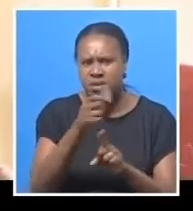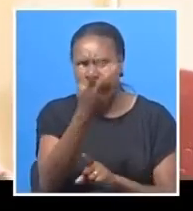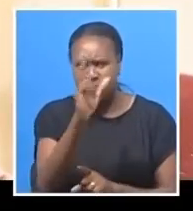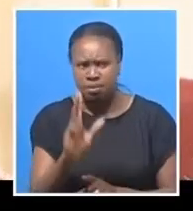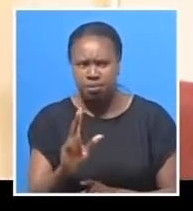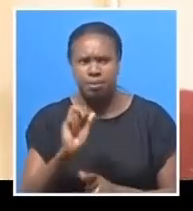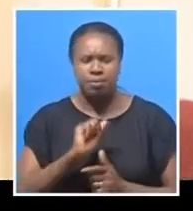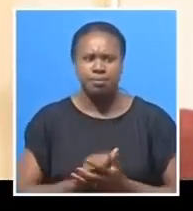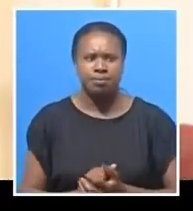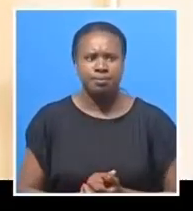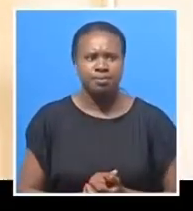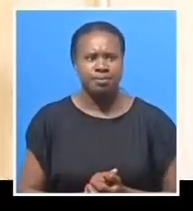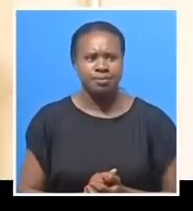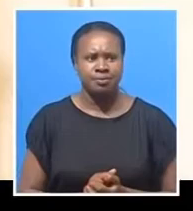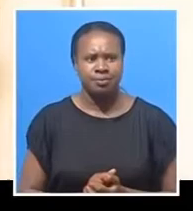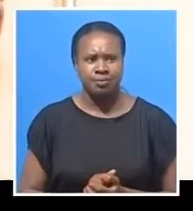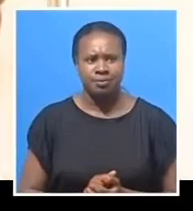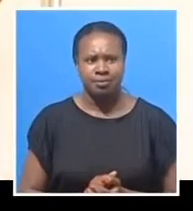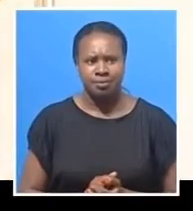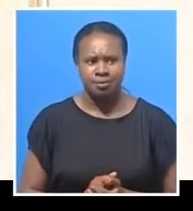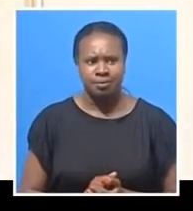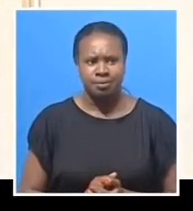Mavku, NBC News, Van Dook.